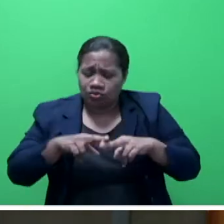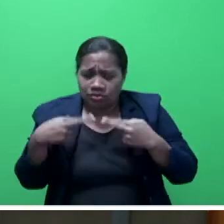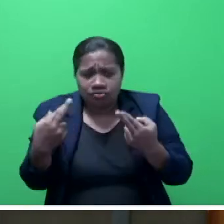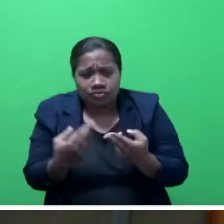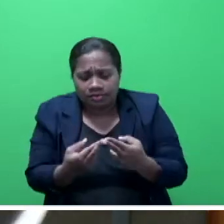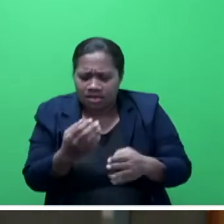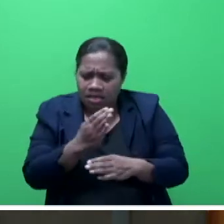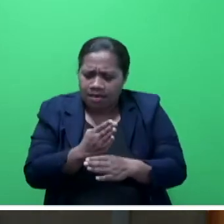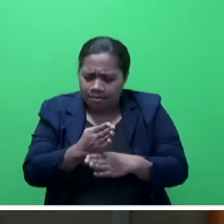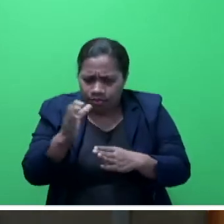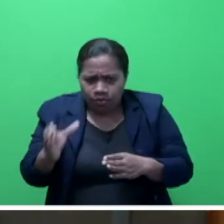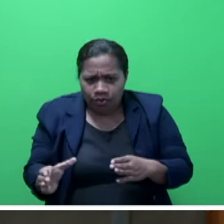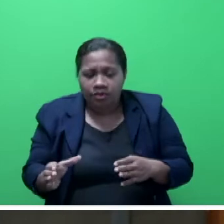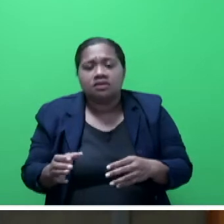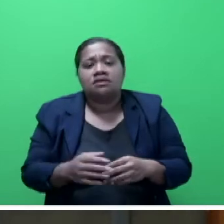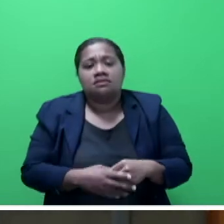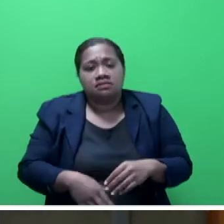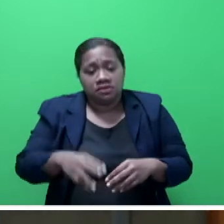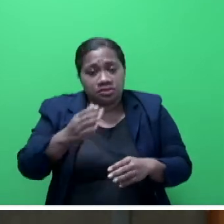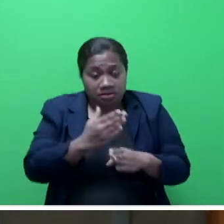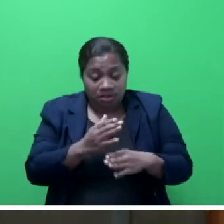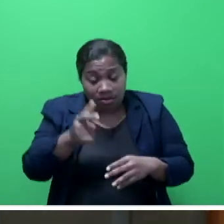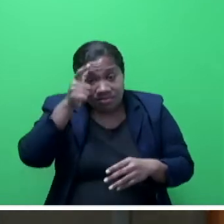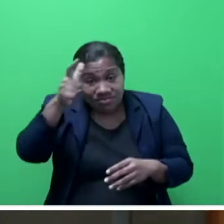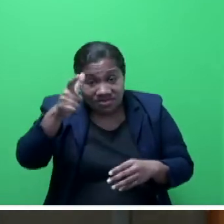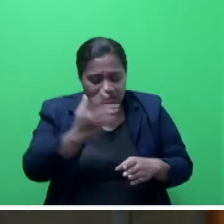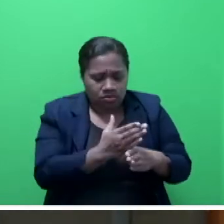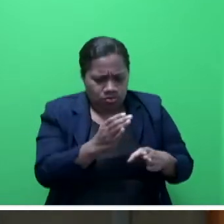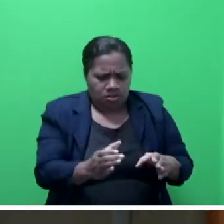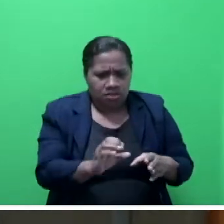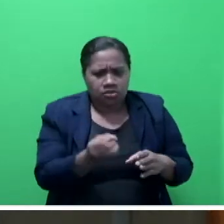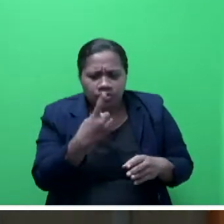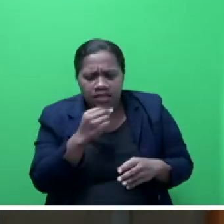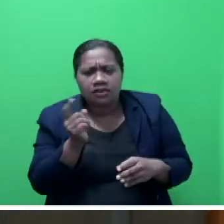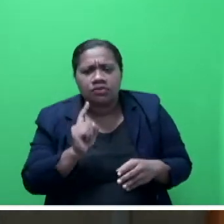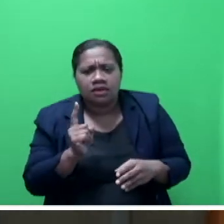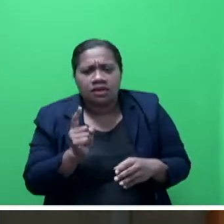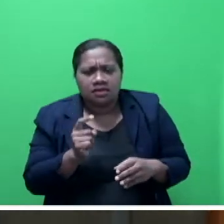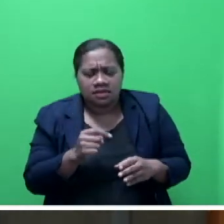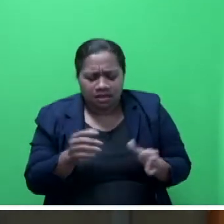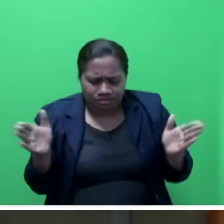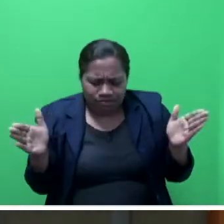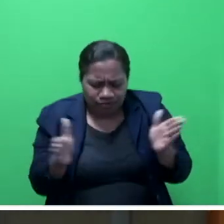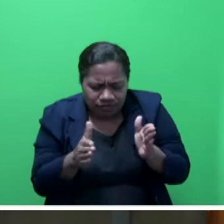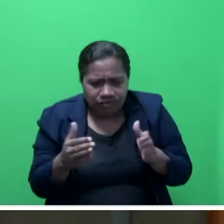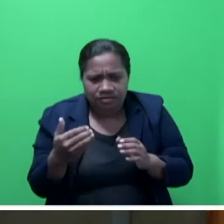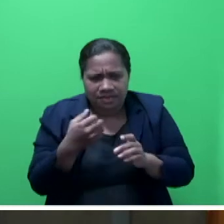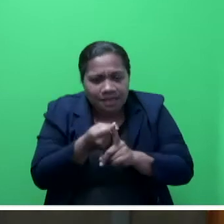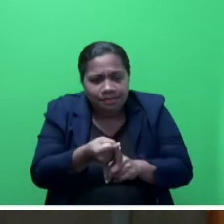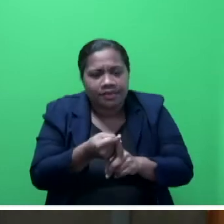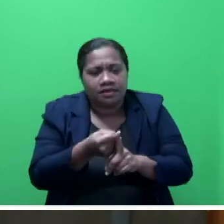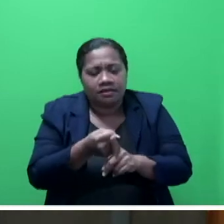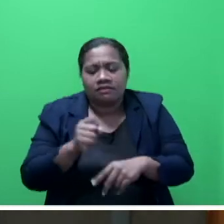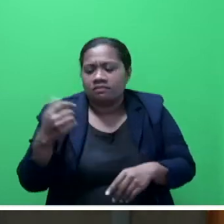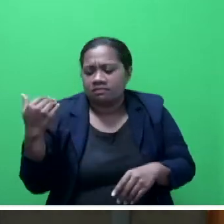and workers in resorting to practical means to minimize the negative impact of COVID-19 and their